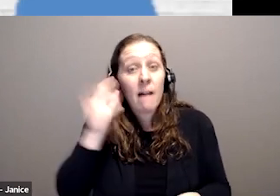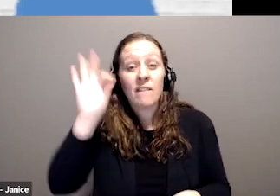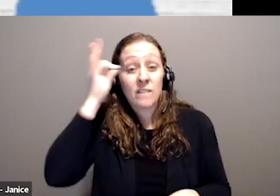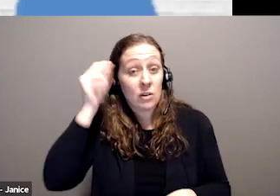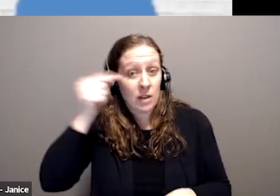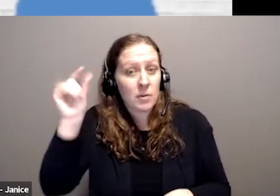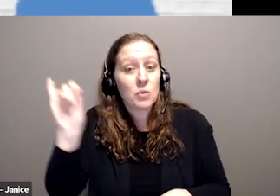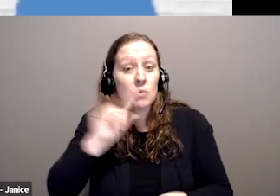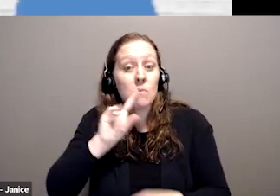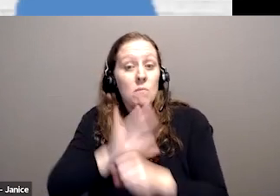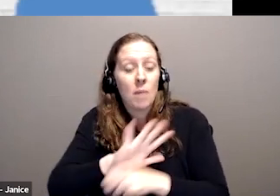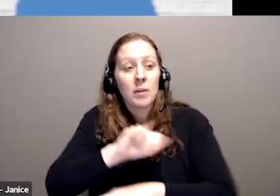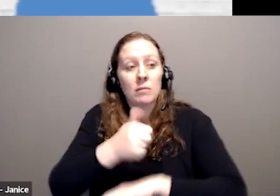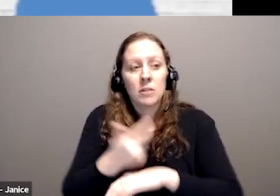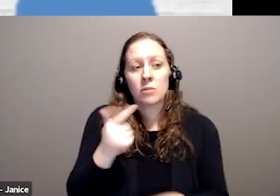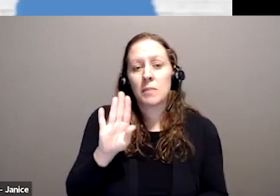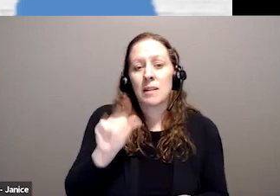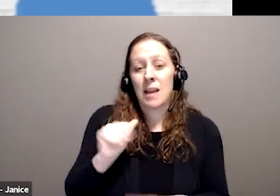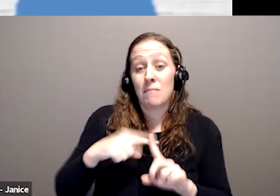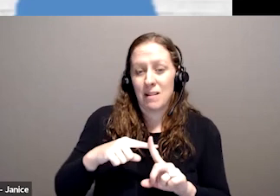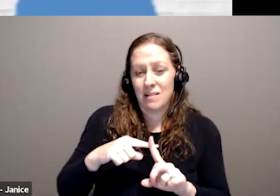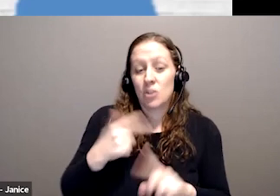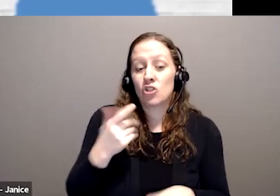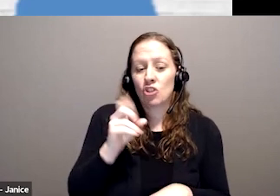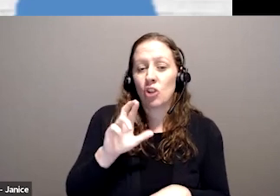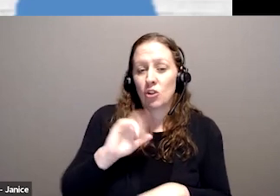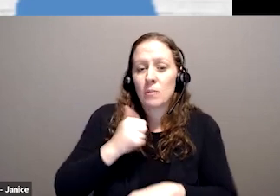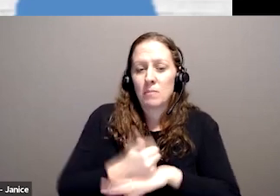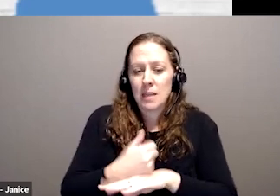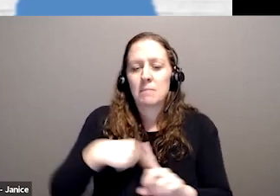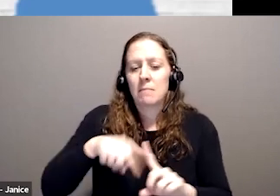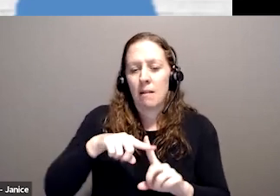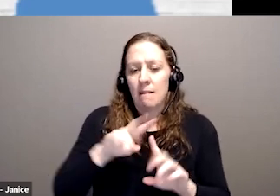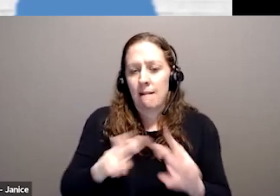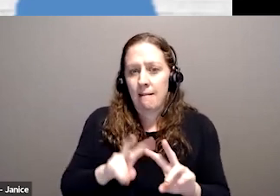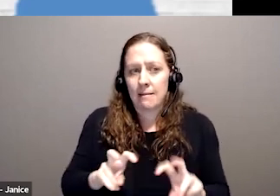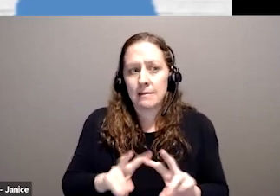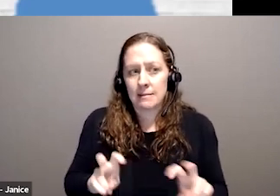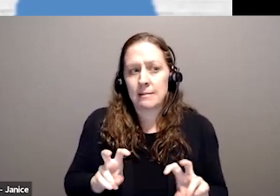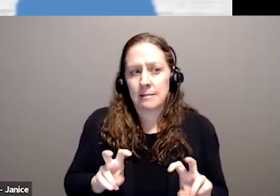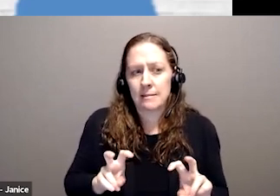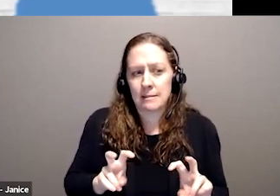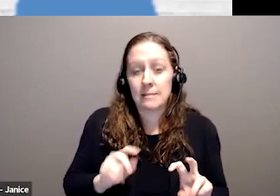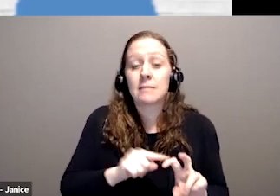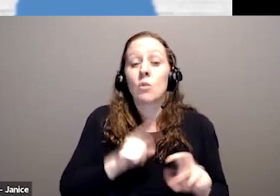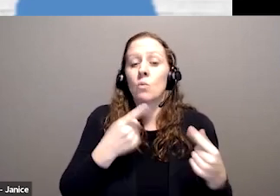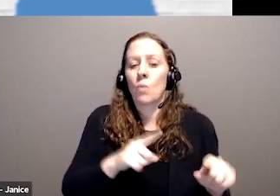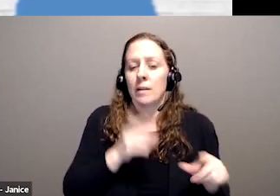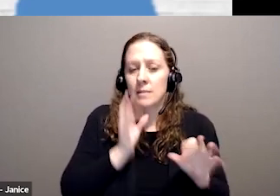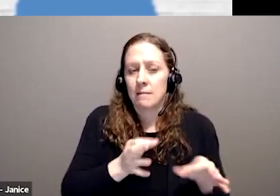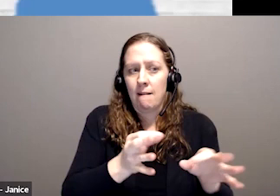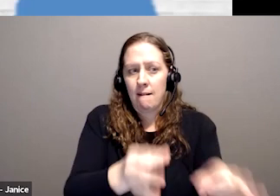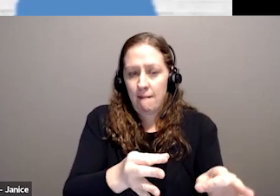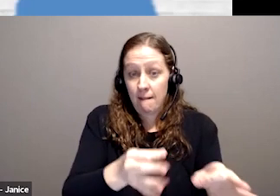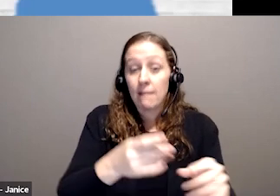promised to include gender-based plus analysis to GBA plus in the departmental decision-making processes and